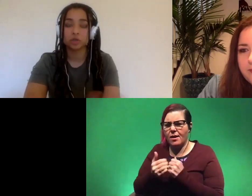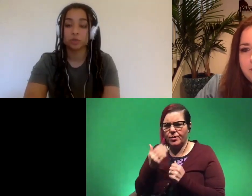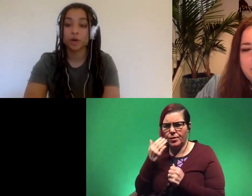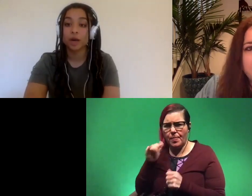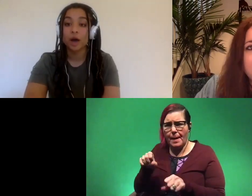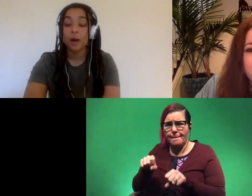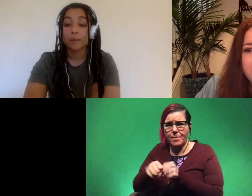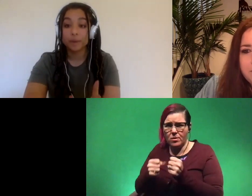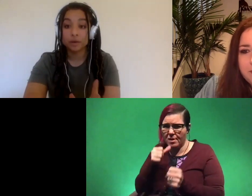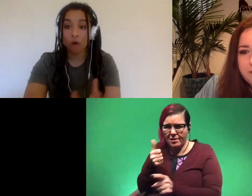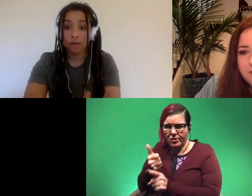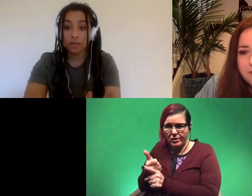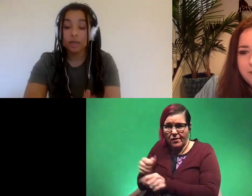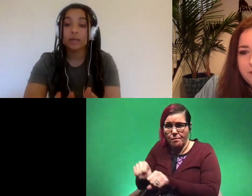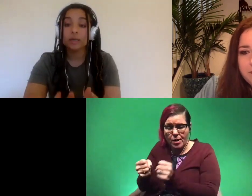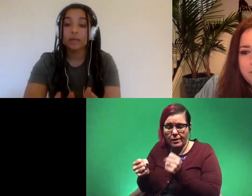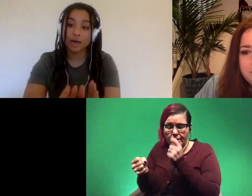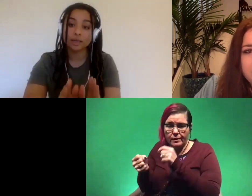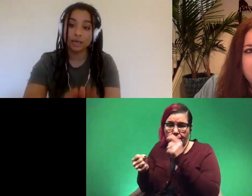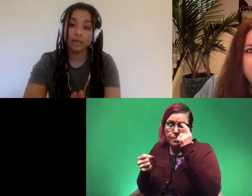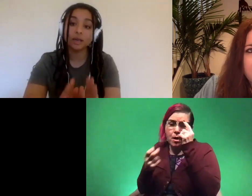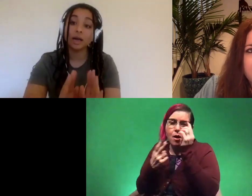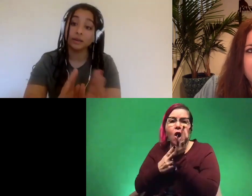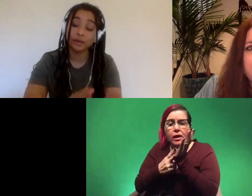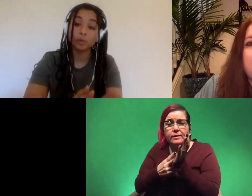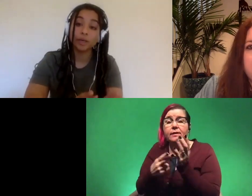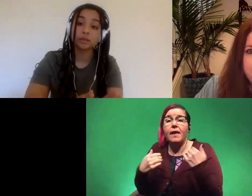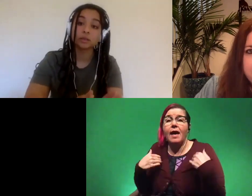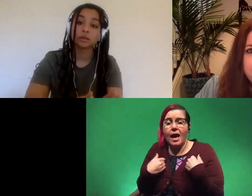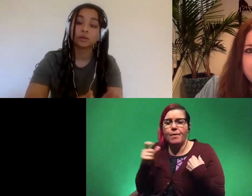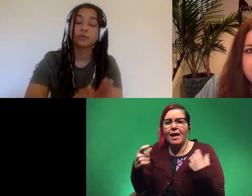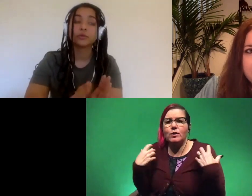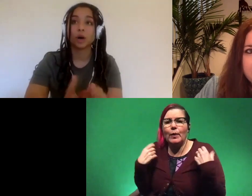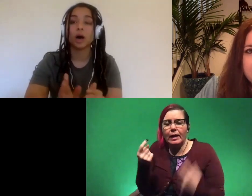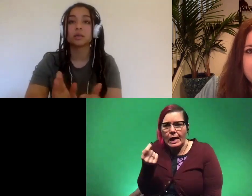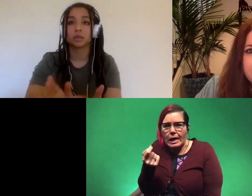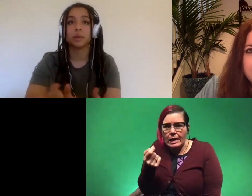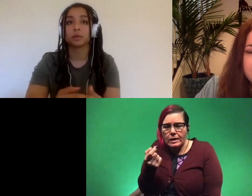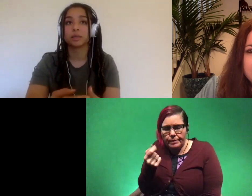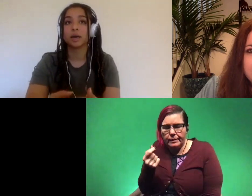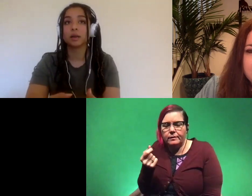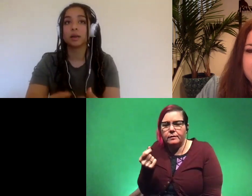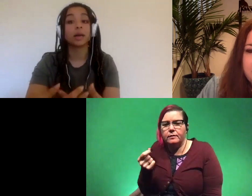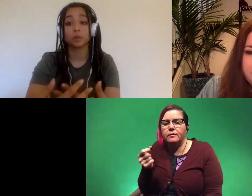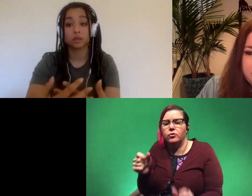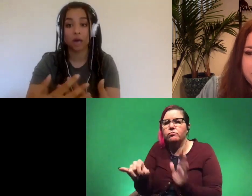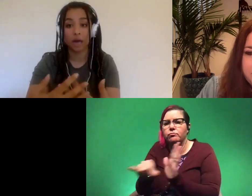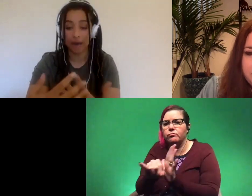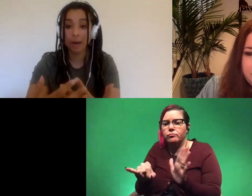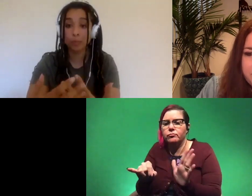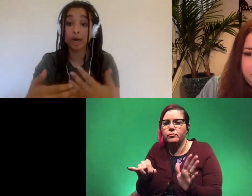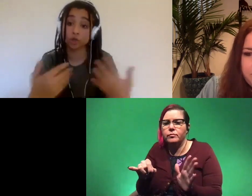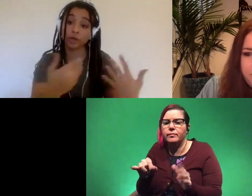bone didn't just break but honestly the animal has to heal a little bit for us to be able to tell that it was